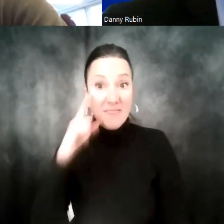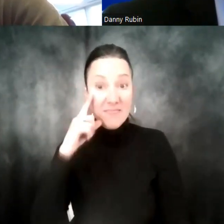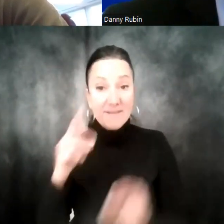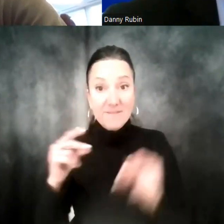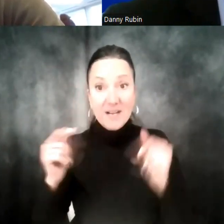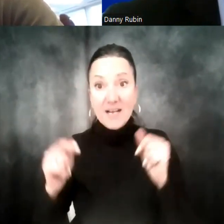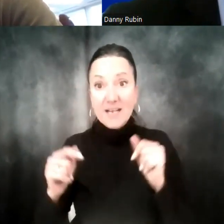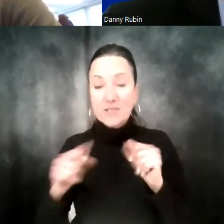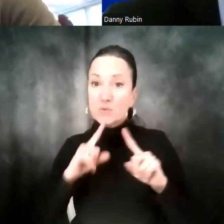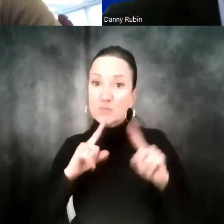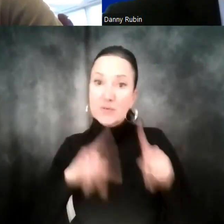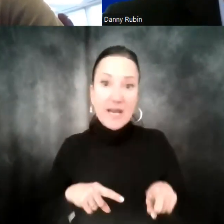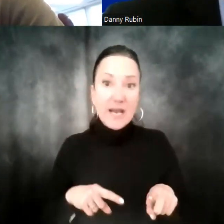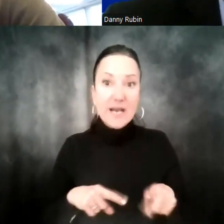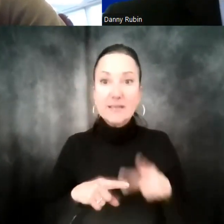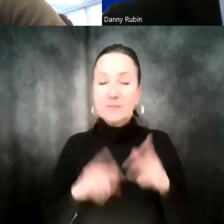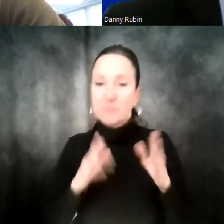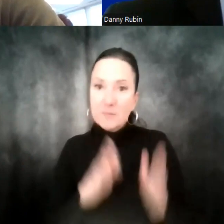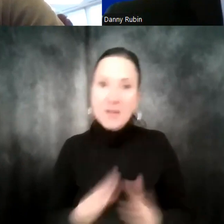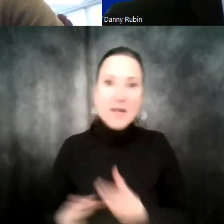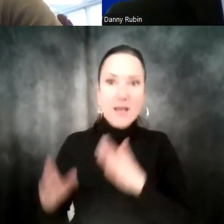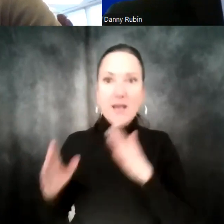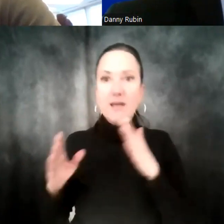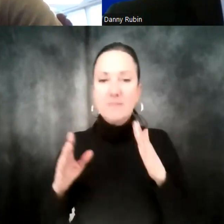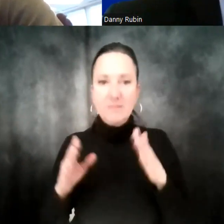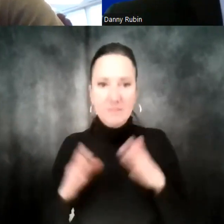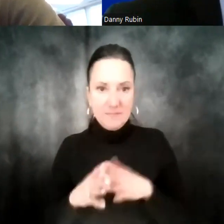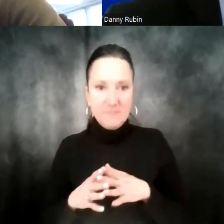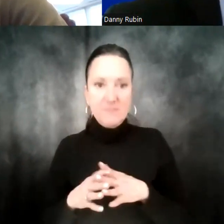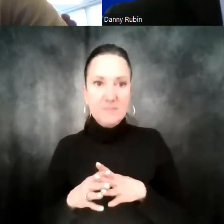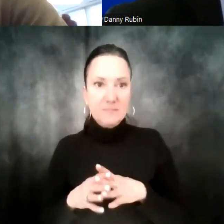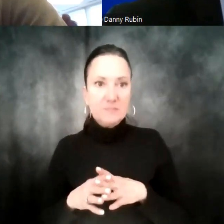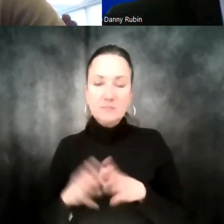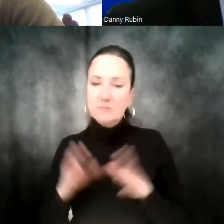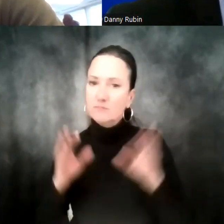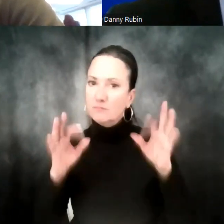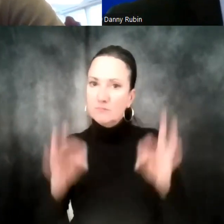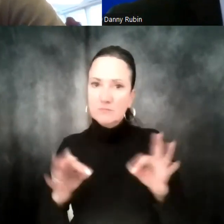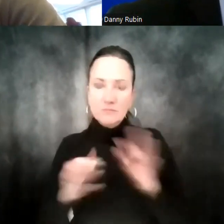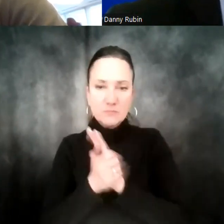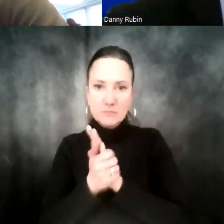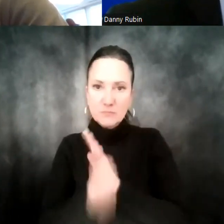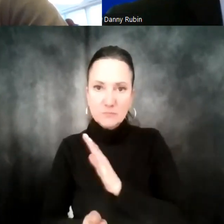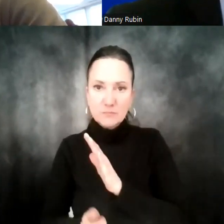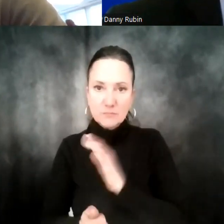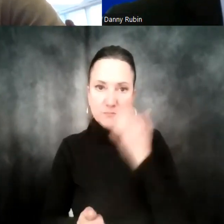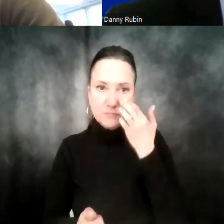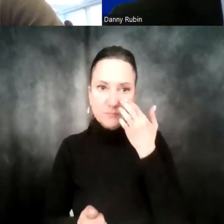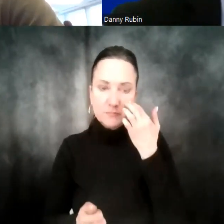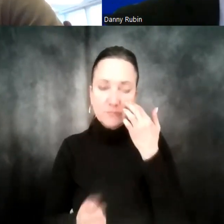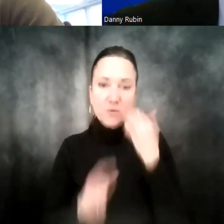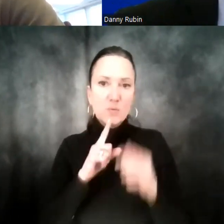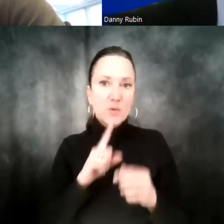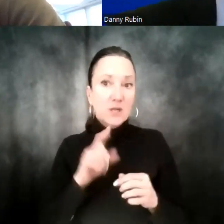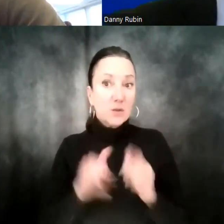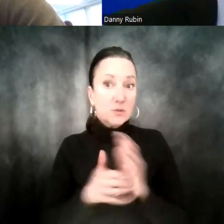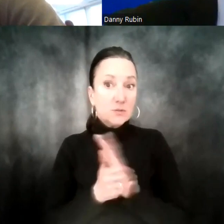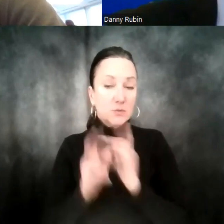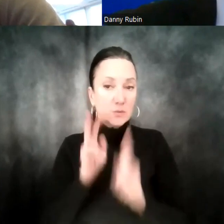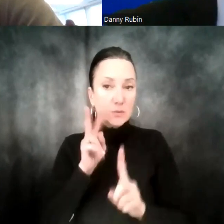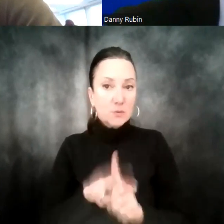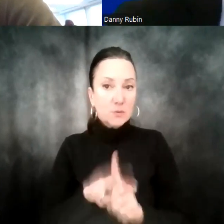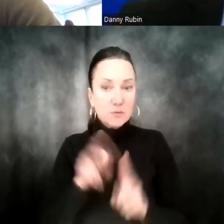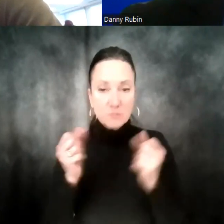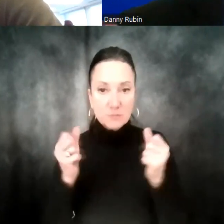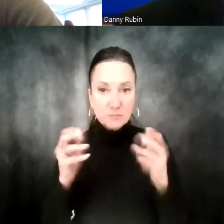react to what they say, have a plan for what they say. Those are excellent skills that would work across a lot of jobs, but especially in